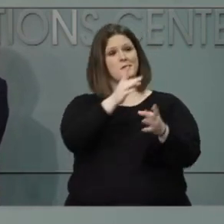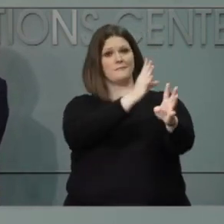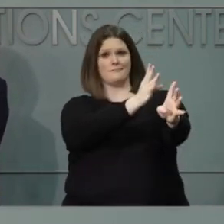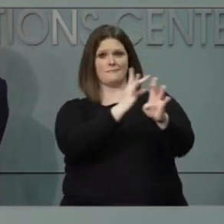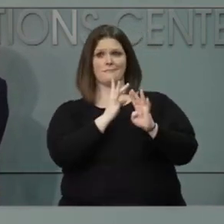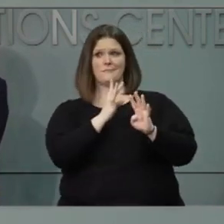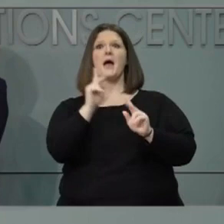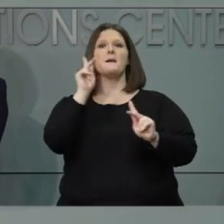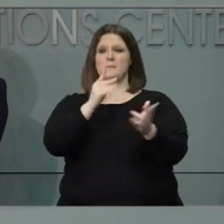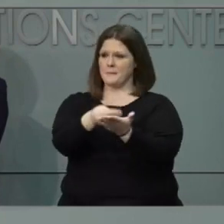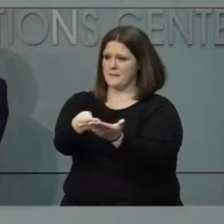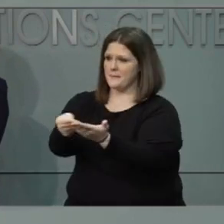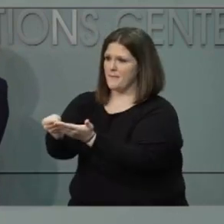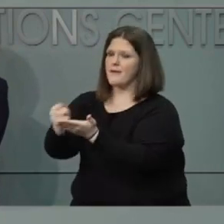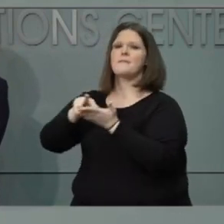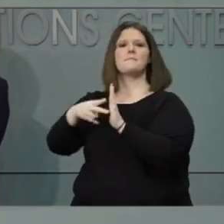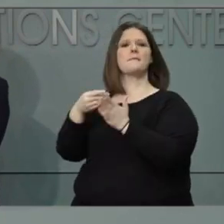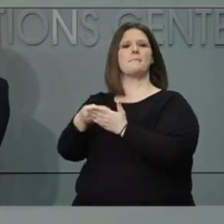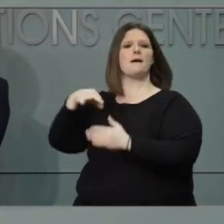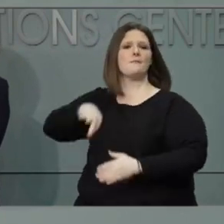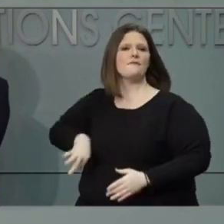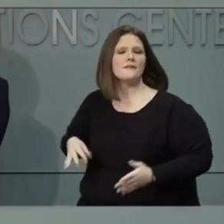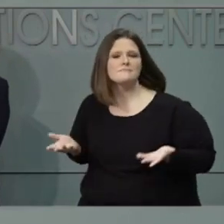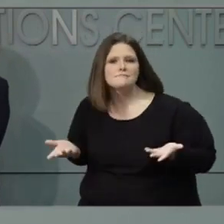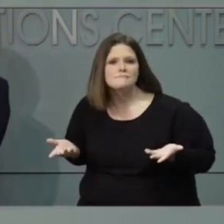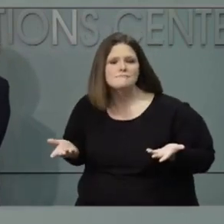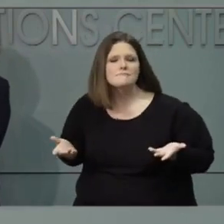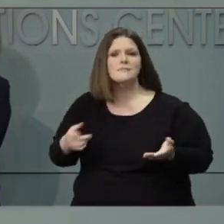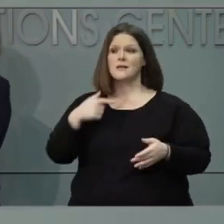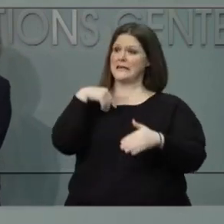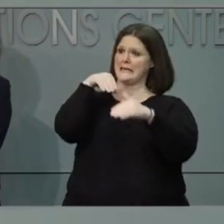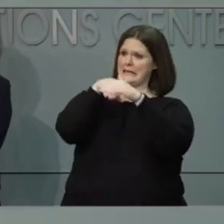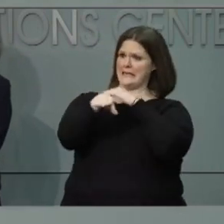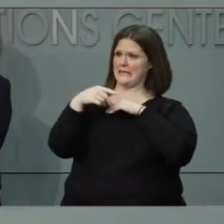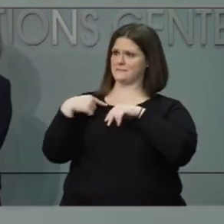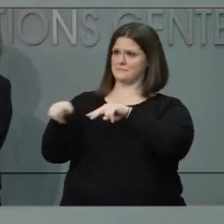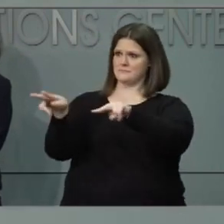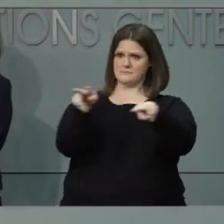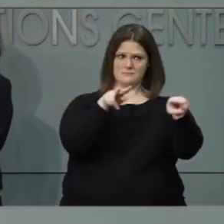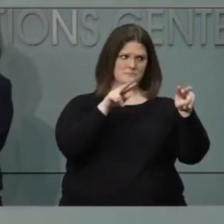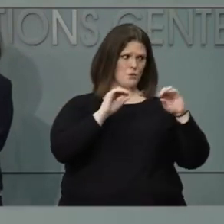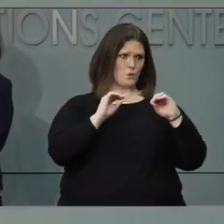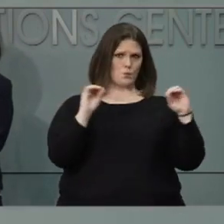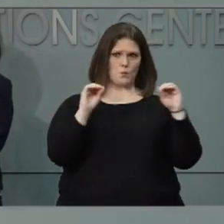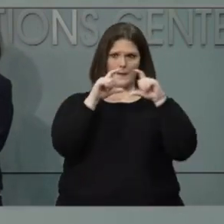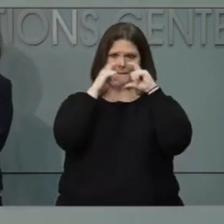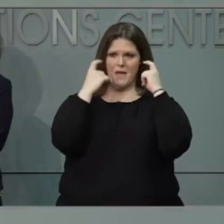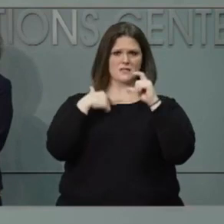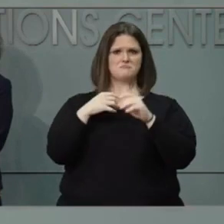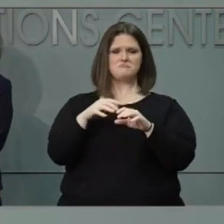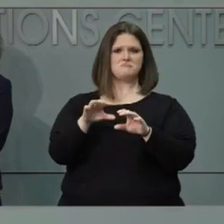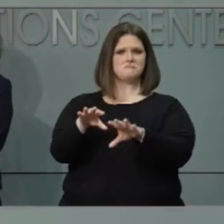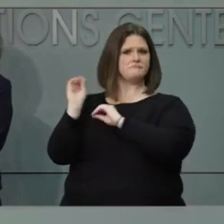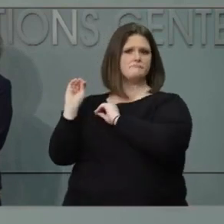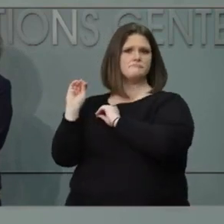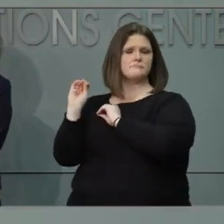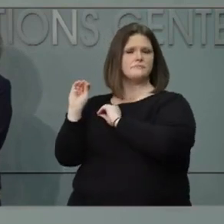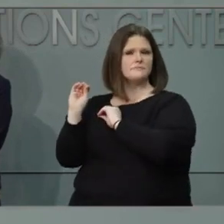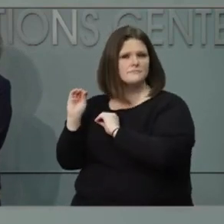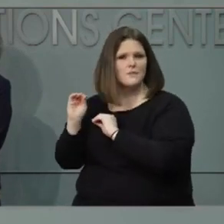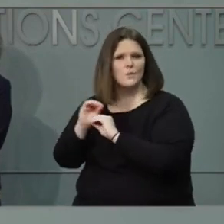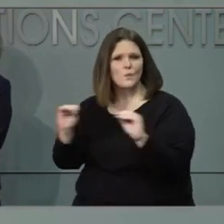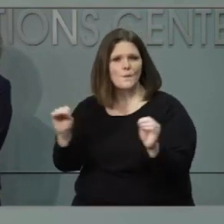safer in a store where people are wearing masks and people are being socially distant. We have put several